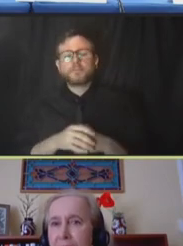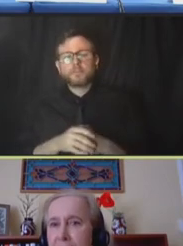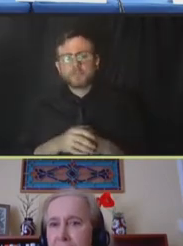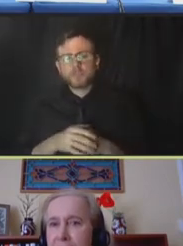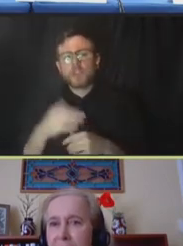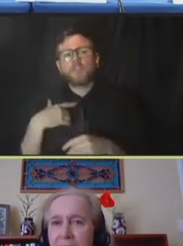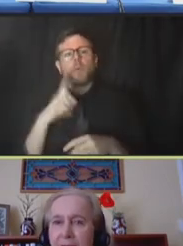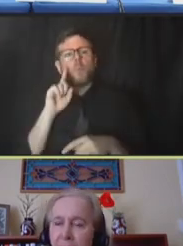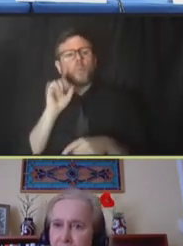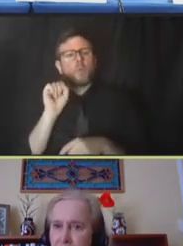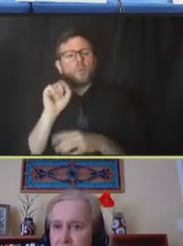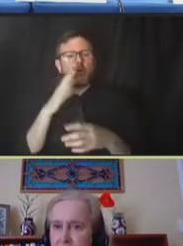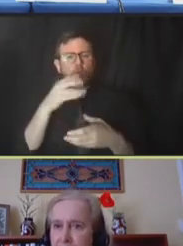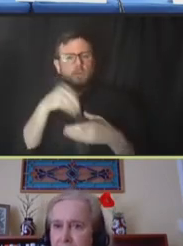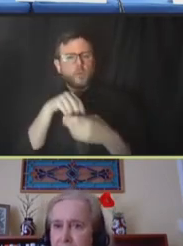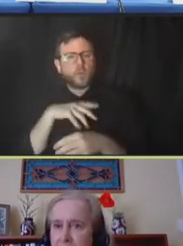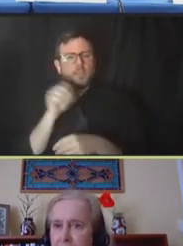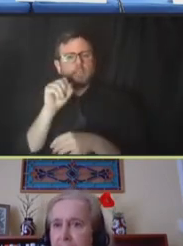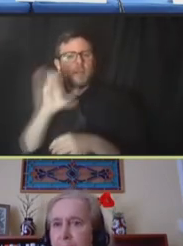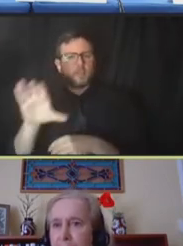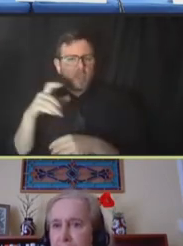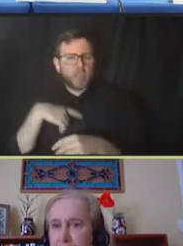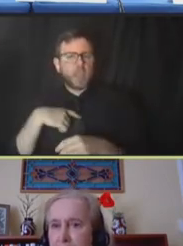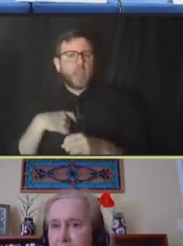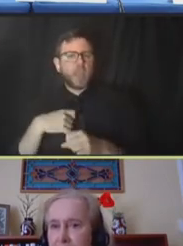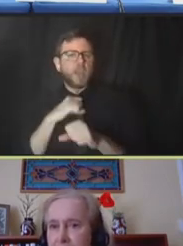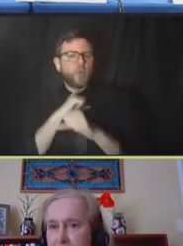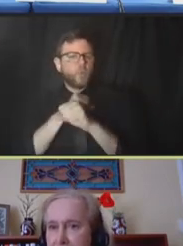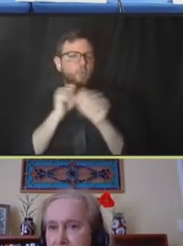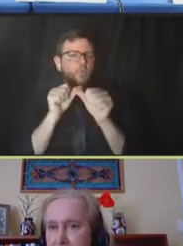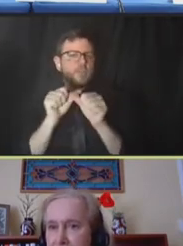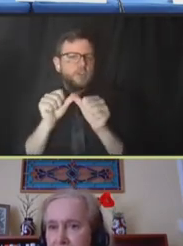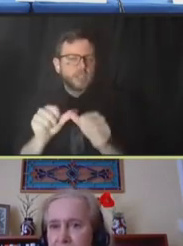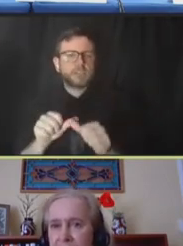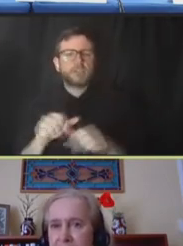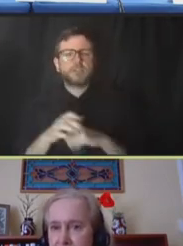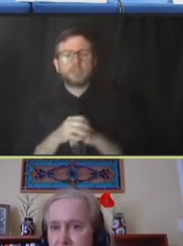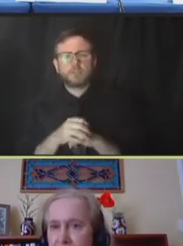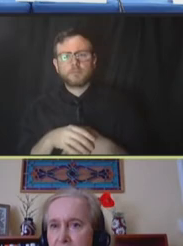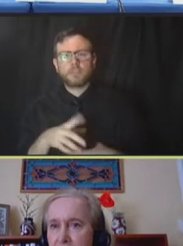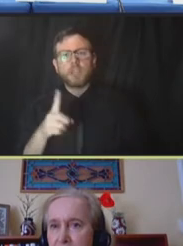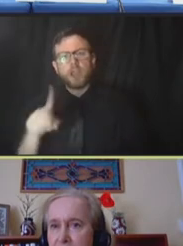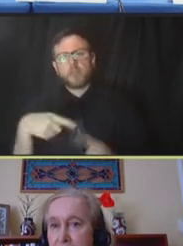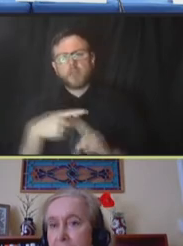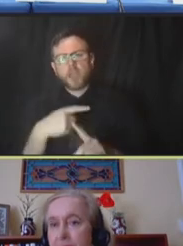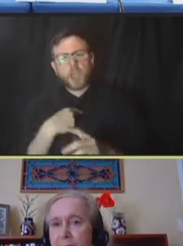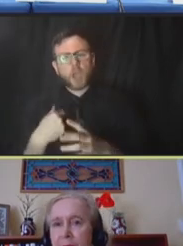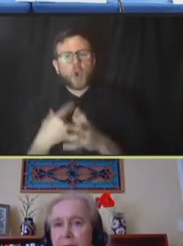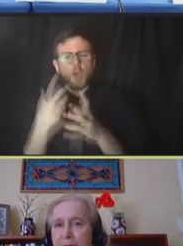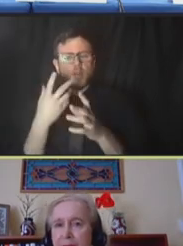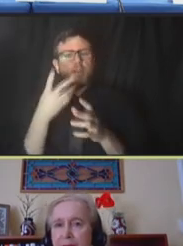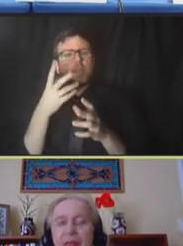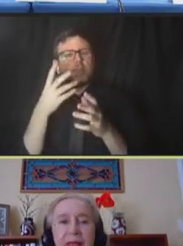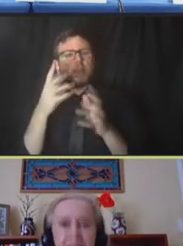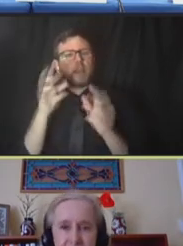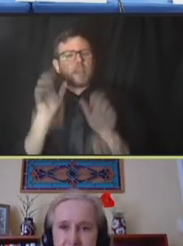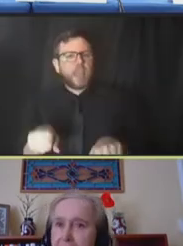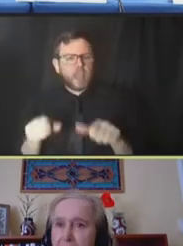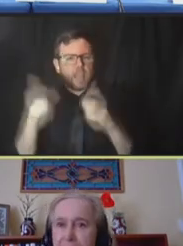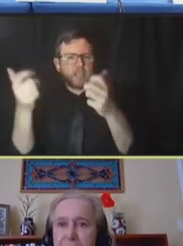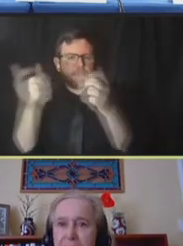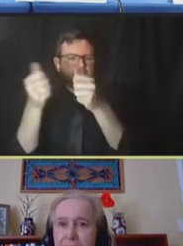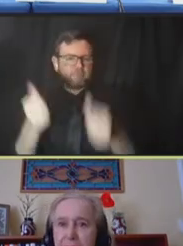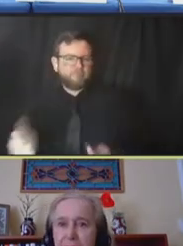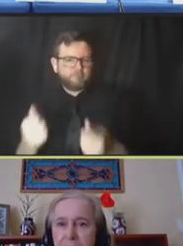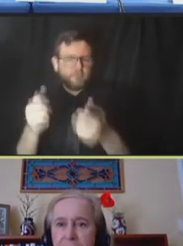and resilience. And also, I'll be talking a lot about perishable products, supply chains, because vaccines are clearly a perishable product. Next